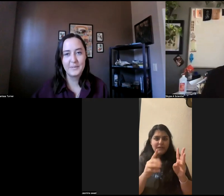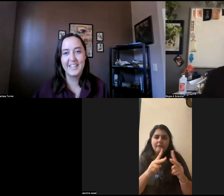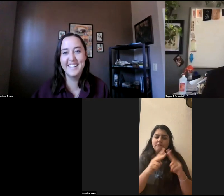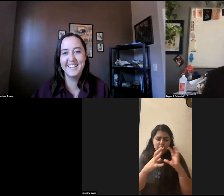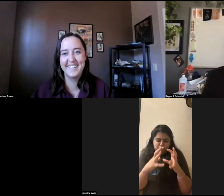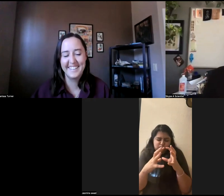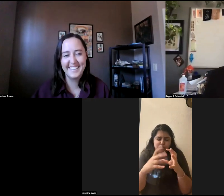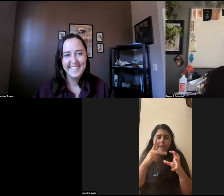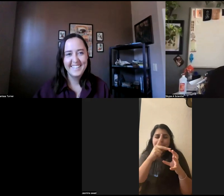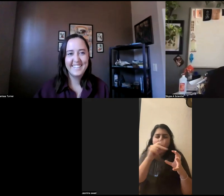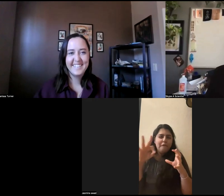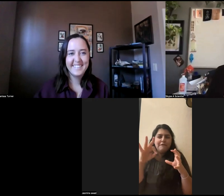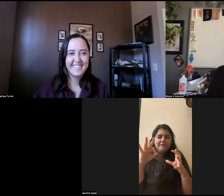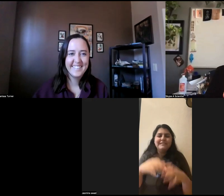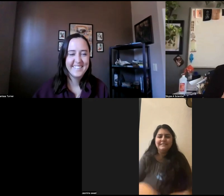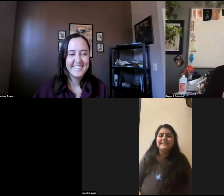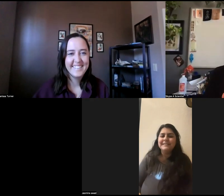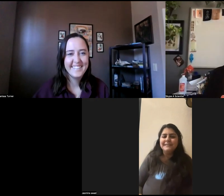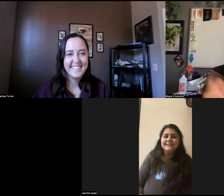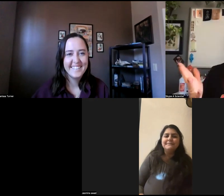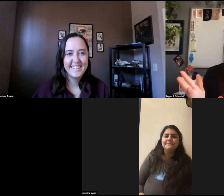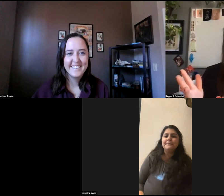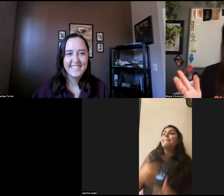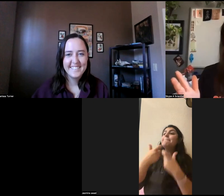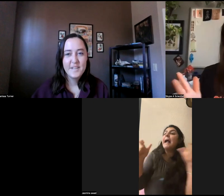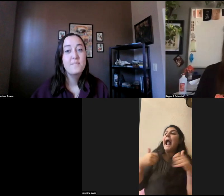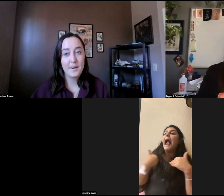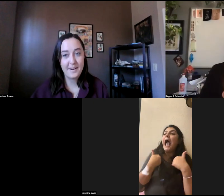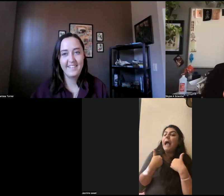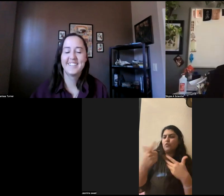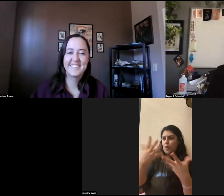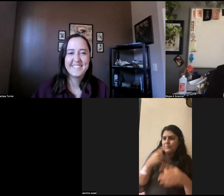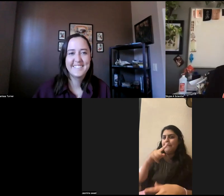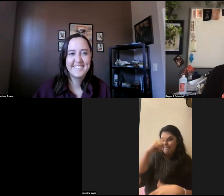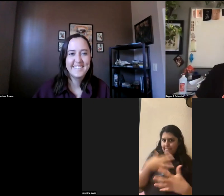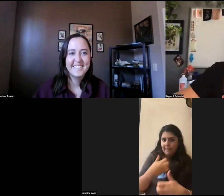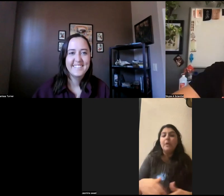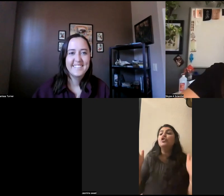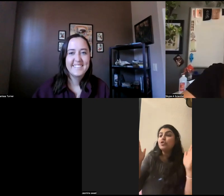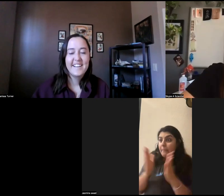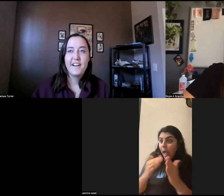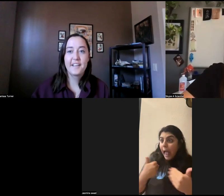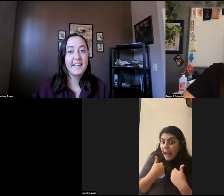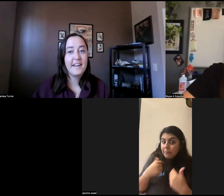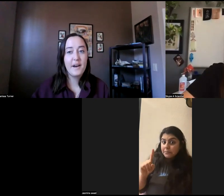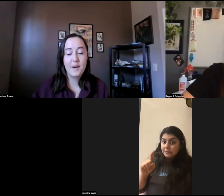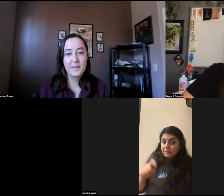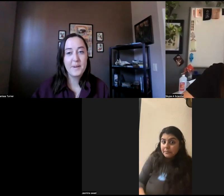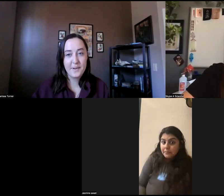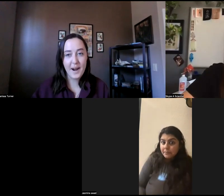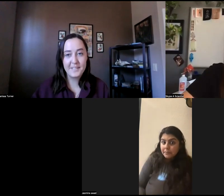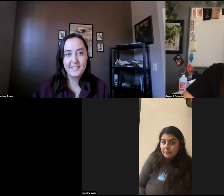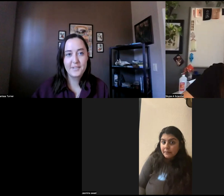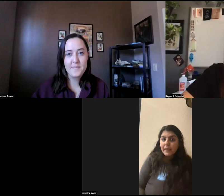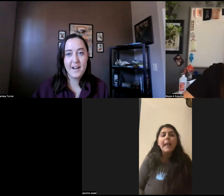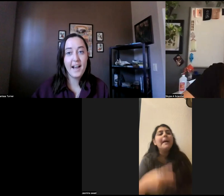balls in the winter. Wonderful. Okay. Biggest animal. We've already said black bear animal you've worked with. Again, uh, probably